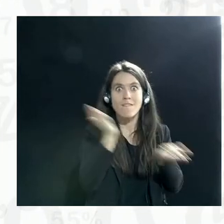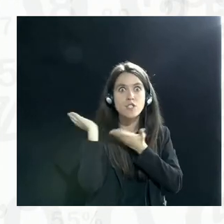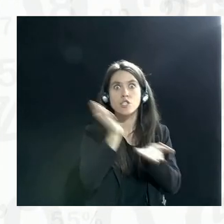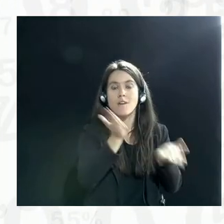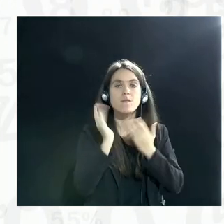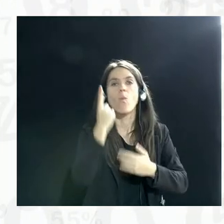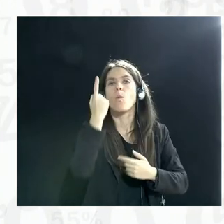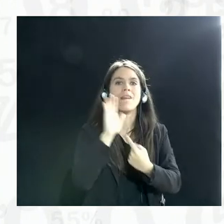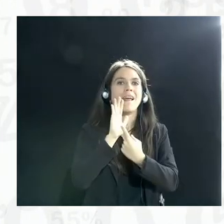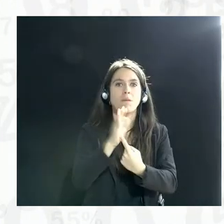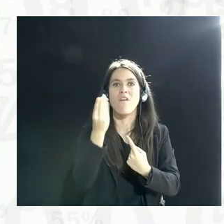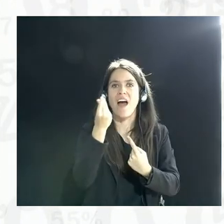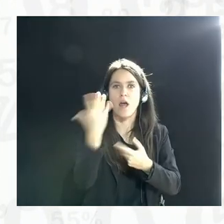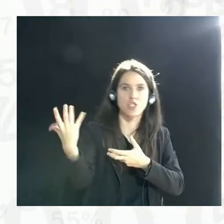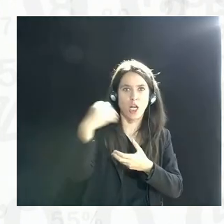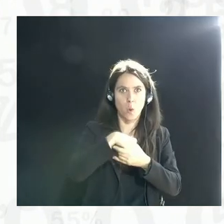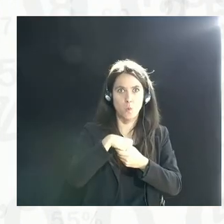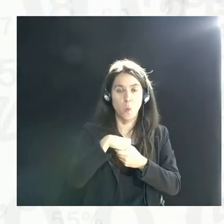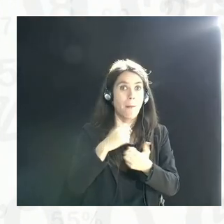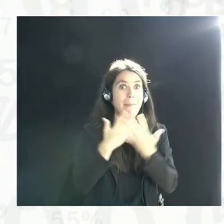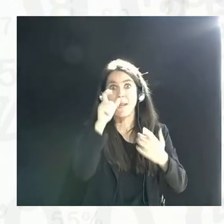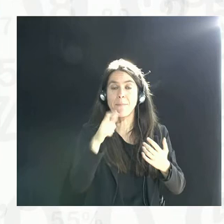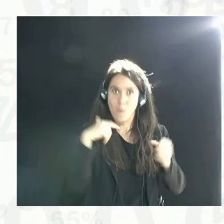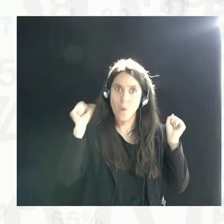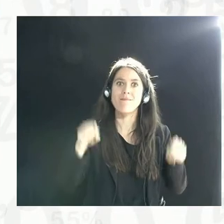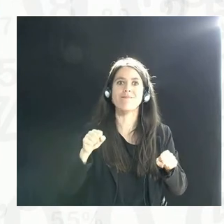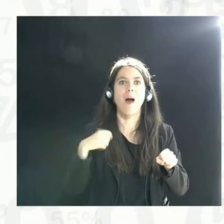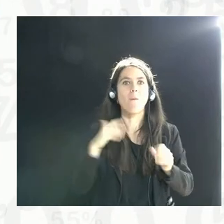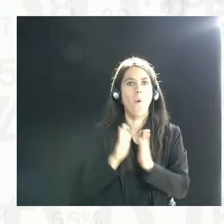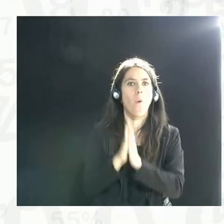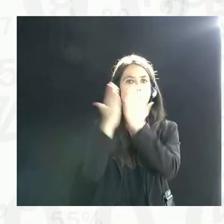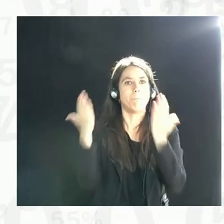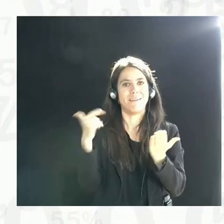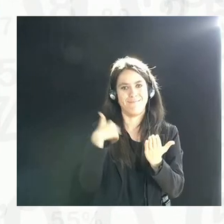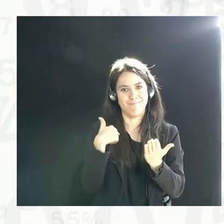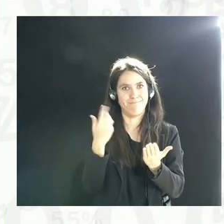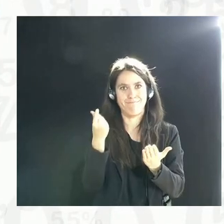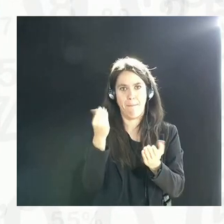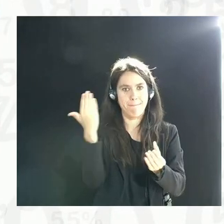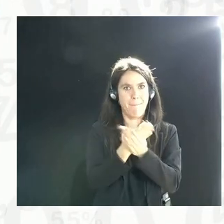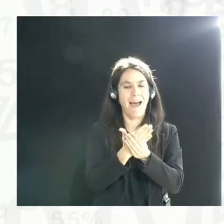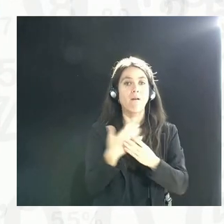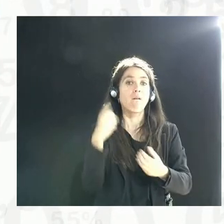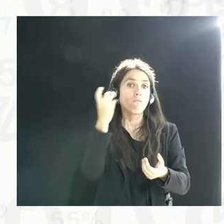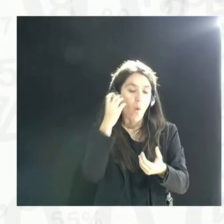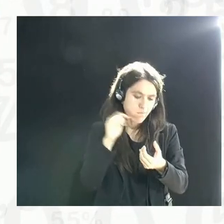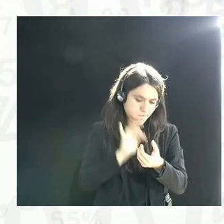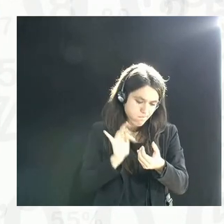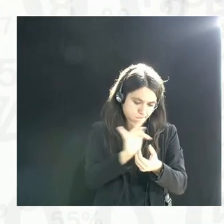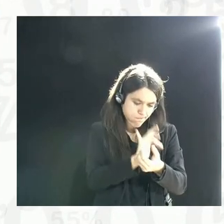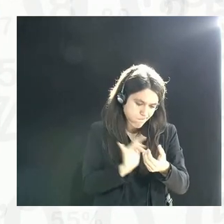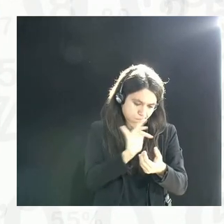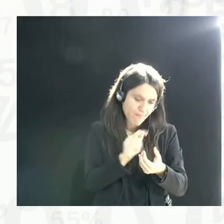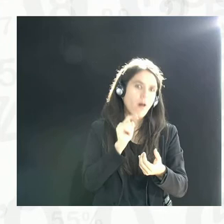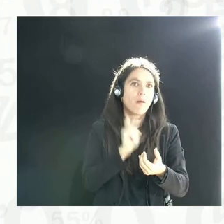financial inclusion. Many, many people have been able to open bank accounts using mobile phones and other documents and biometric